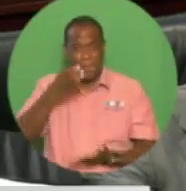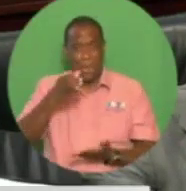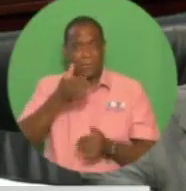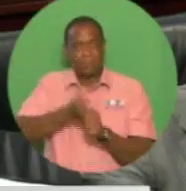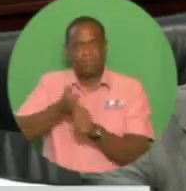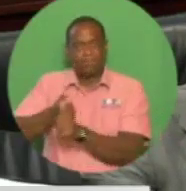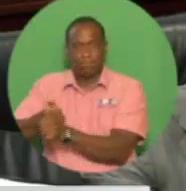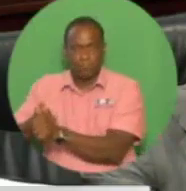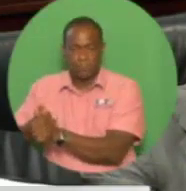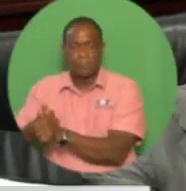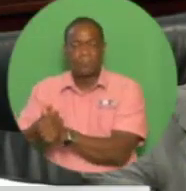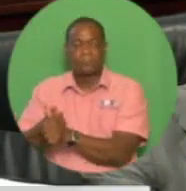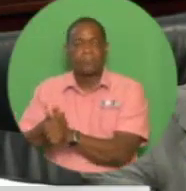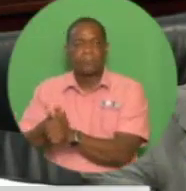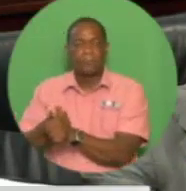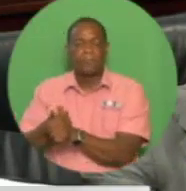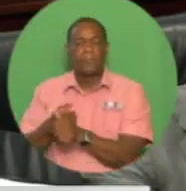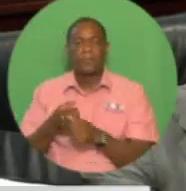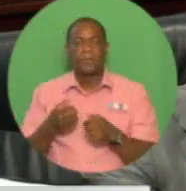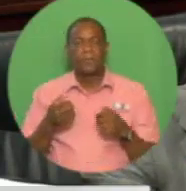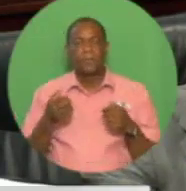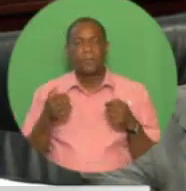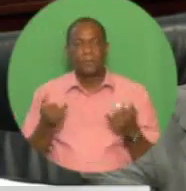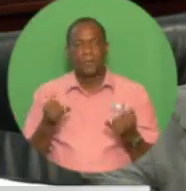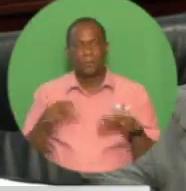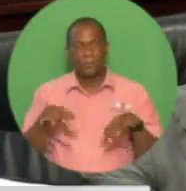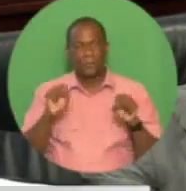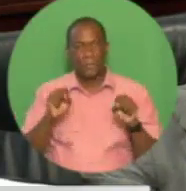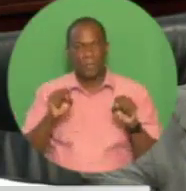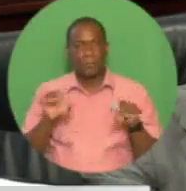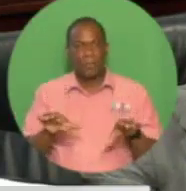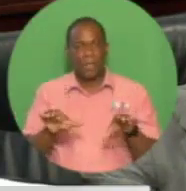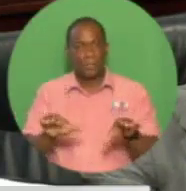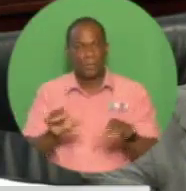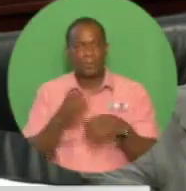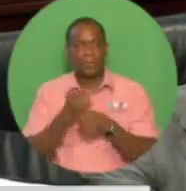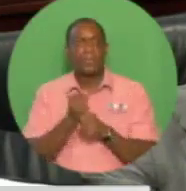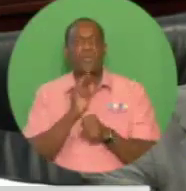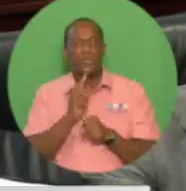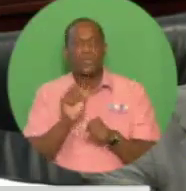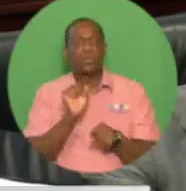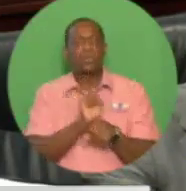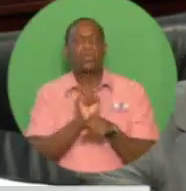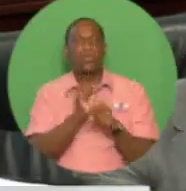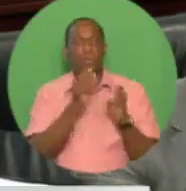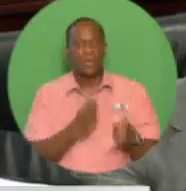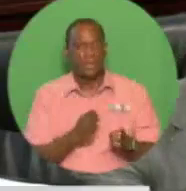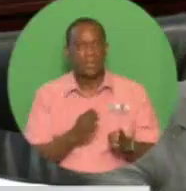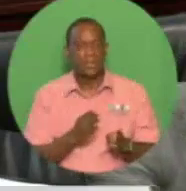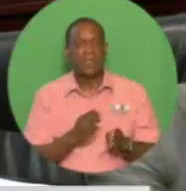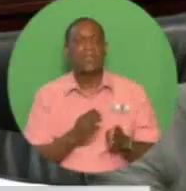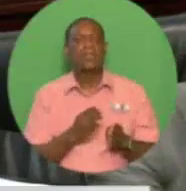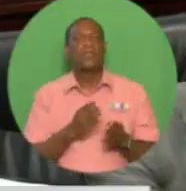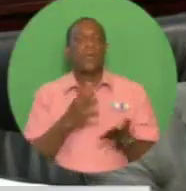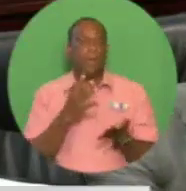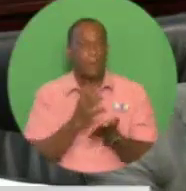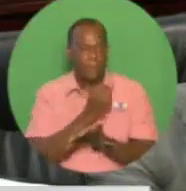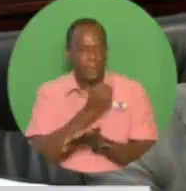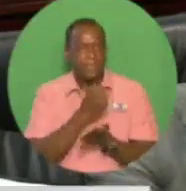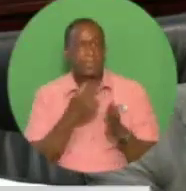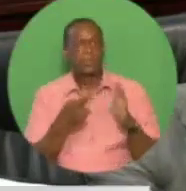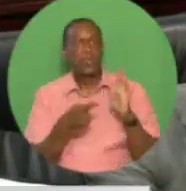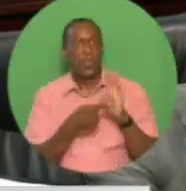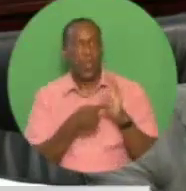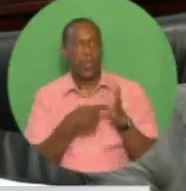country. We are taking steps to ensure that the workers are appropriately compensated, with due regard to their welfare and that of their